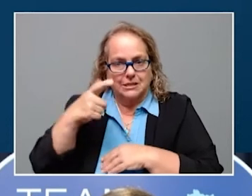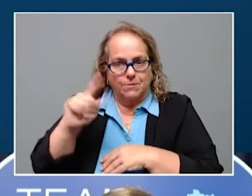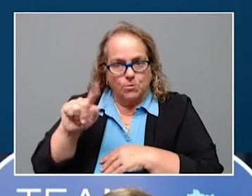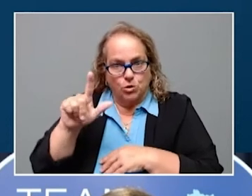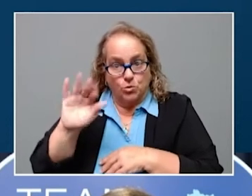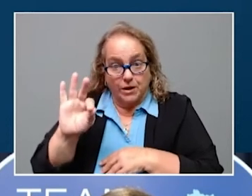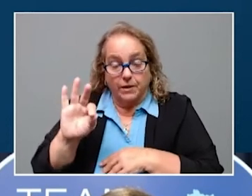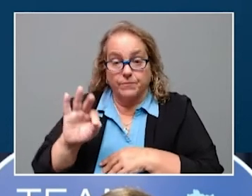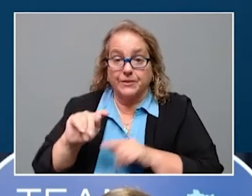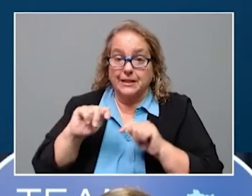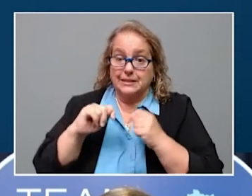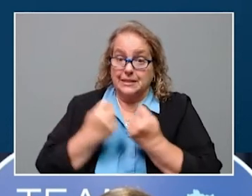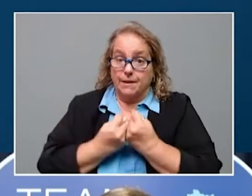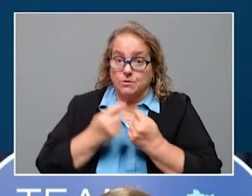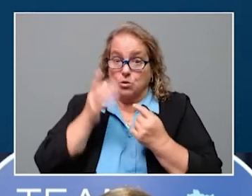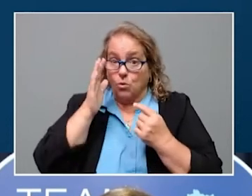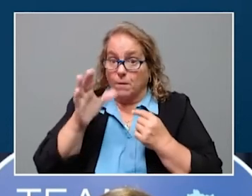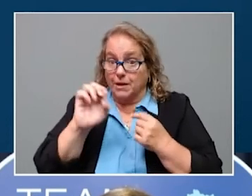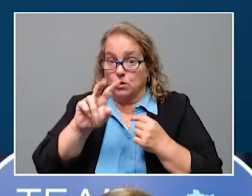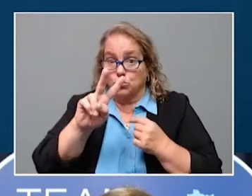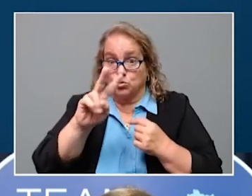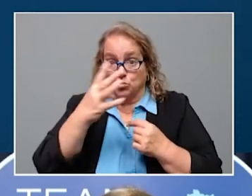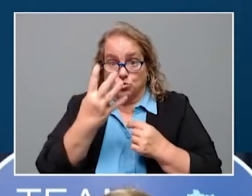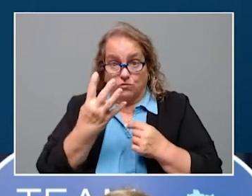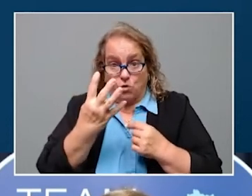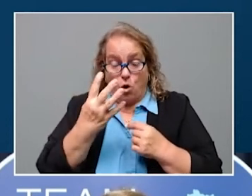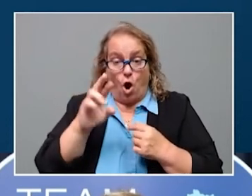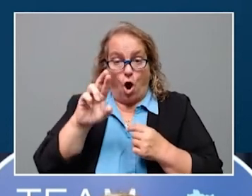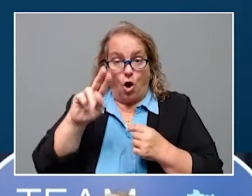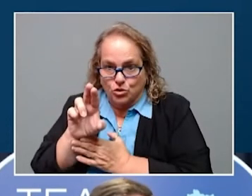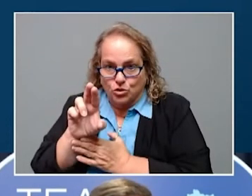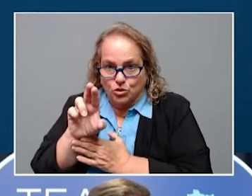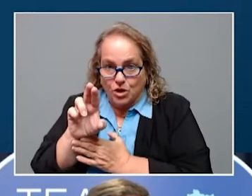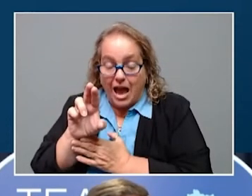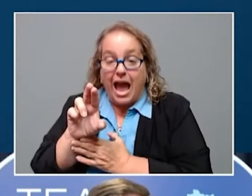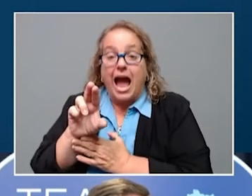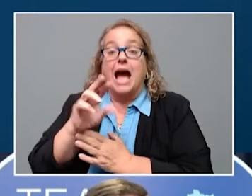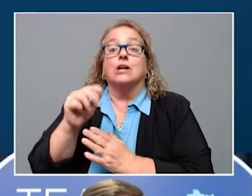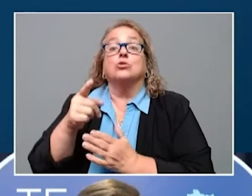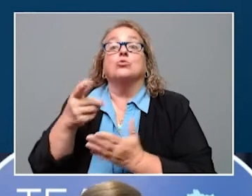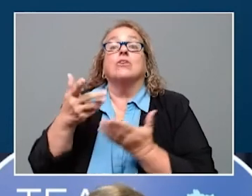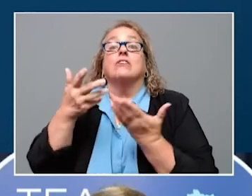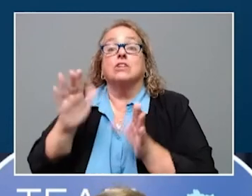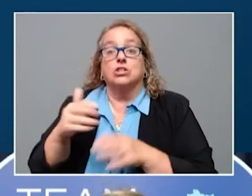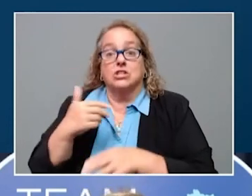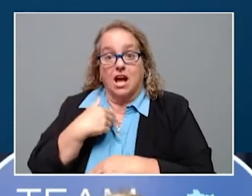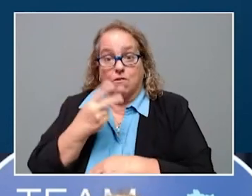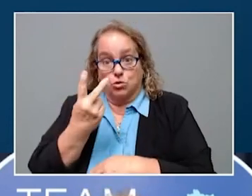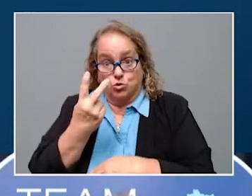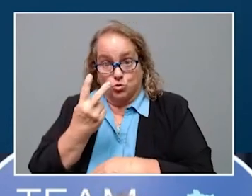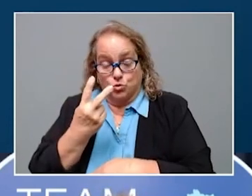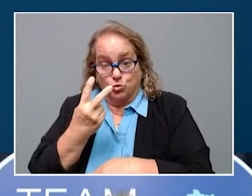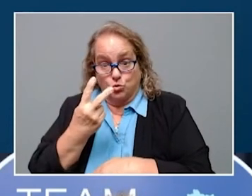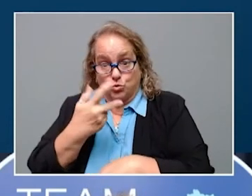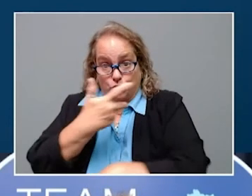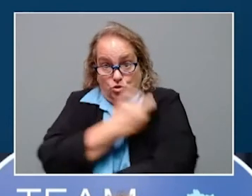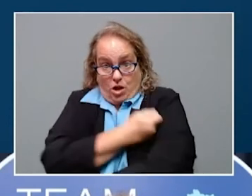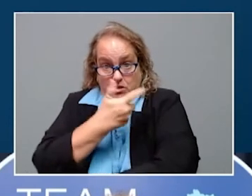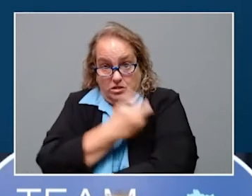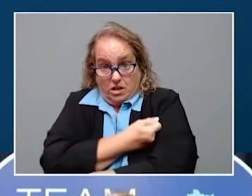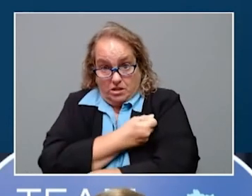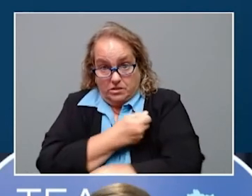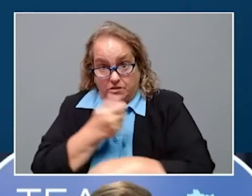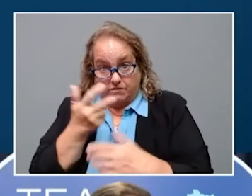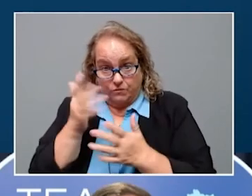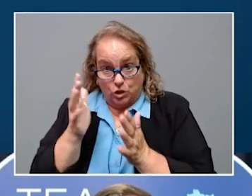consist of two to four RNs and or paramedics. The governor also spent some time going over the state's guidance for who